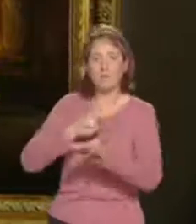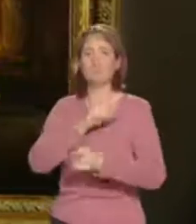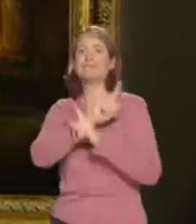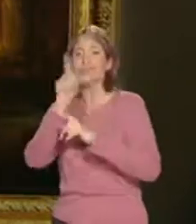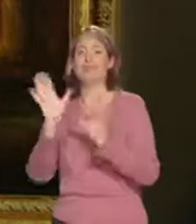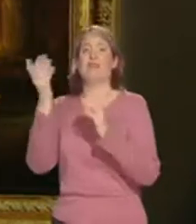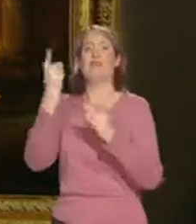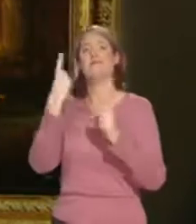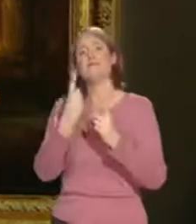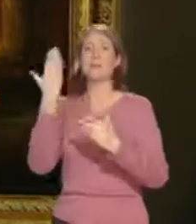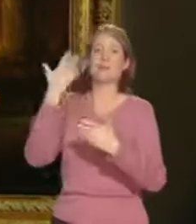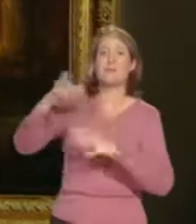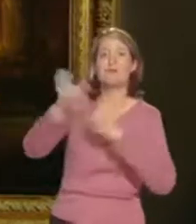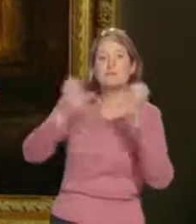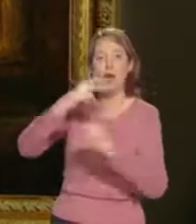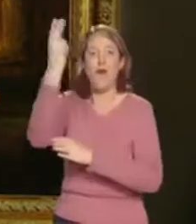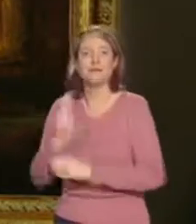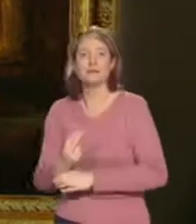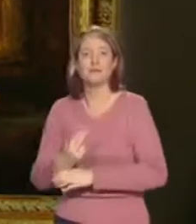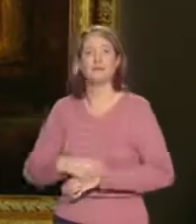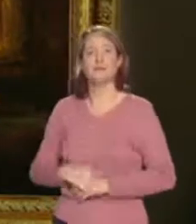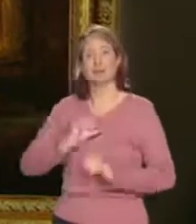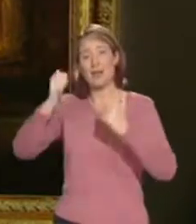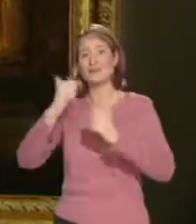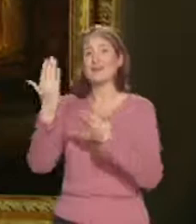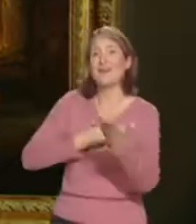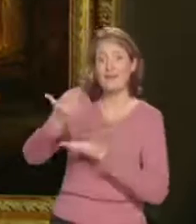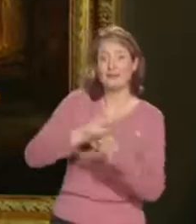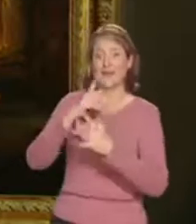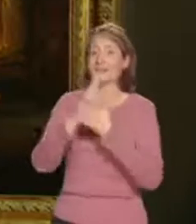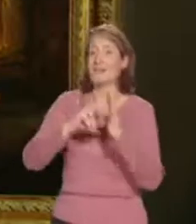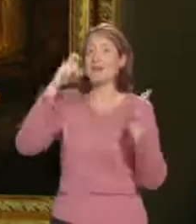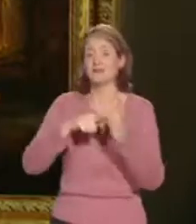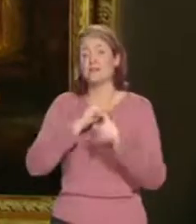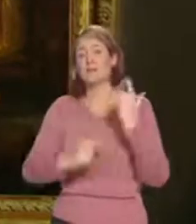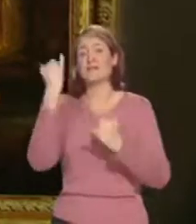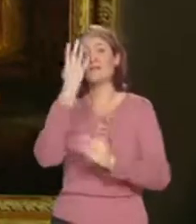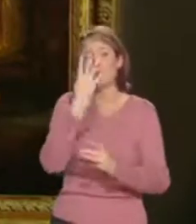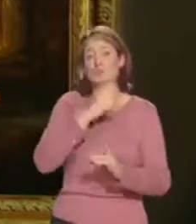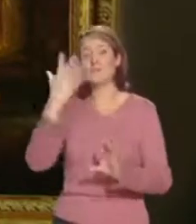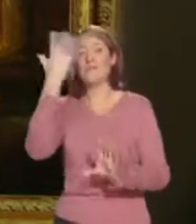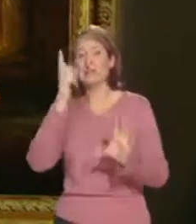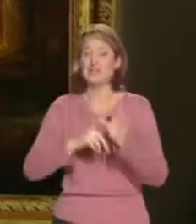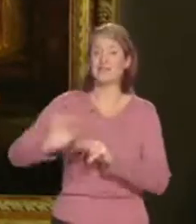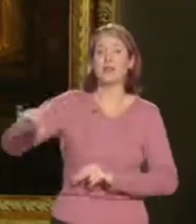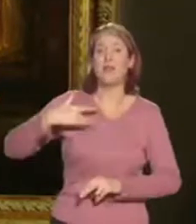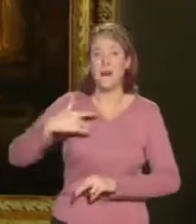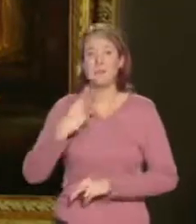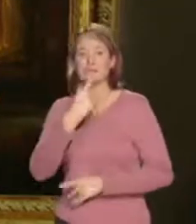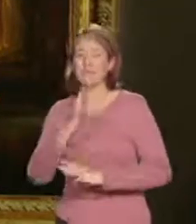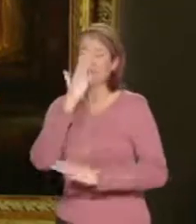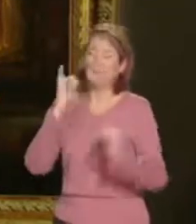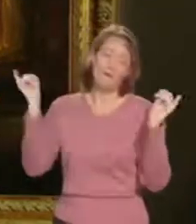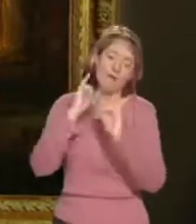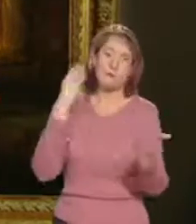A good deal is made of the fact that for the last 14 or 15 years of his life, Rembrandt faced financial ruin. And some people claim that his reputation